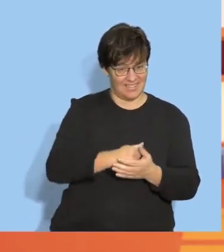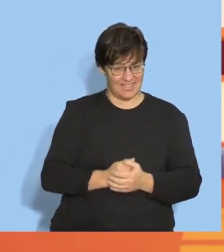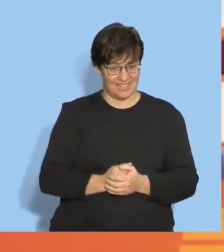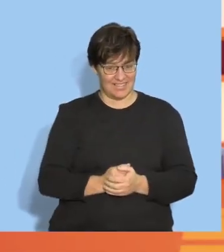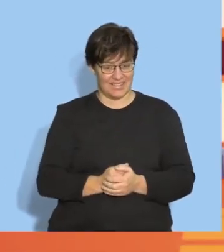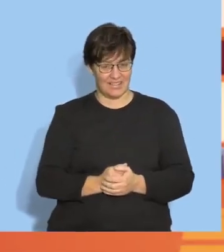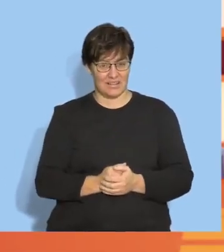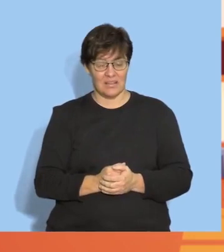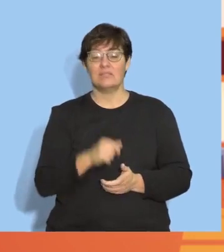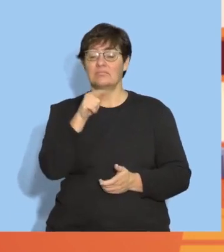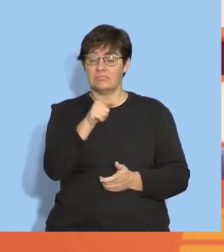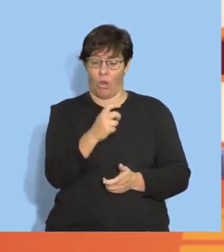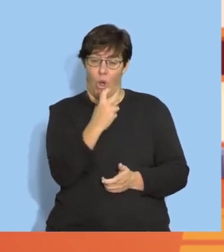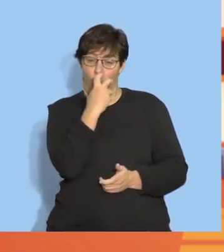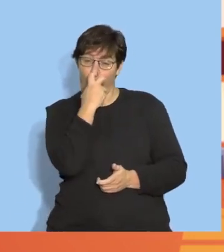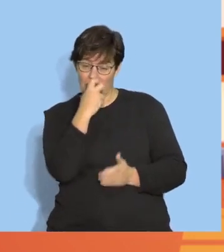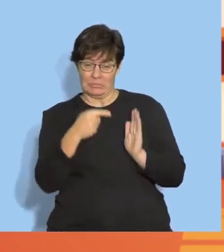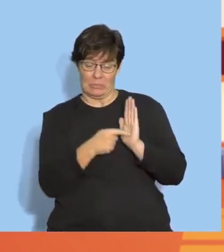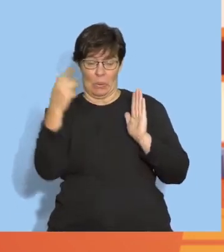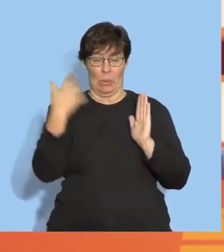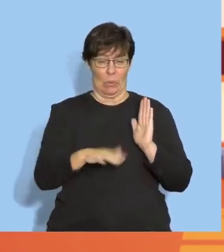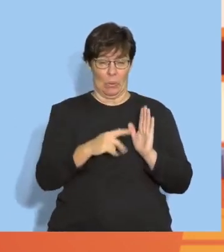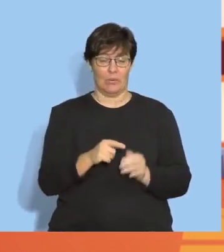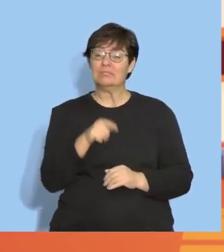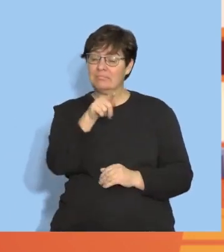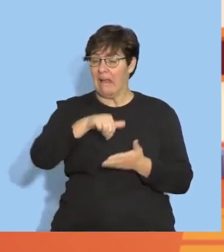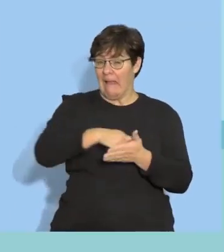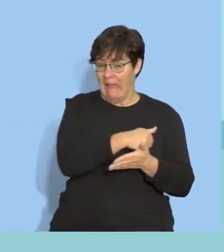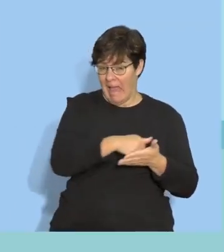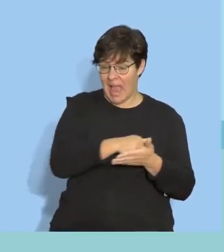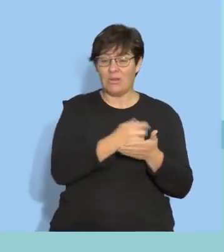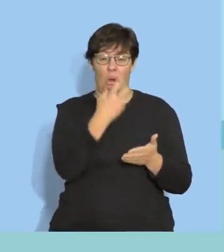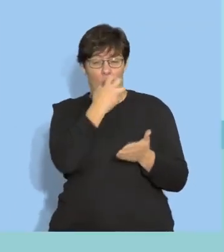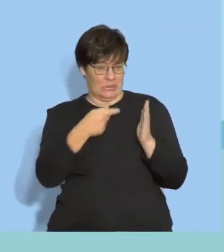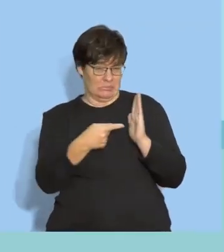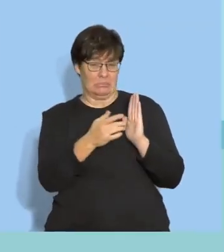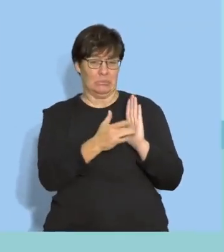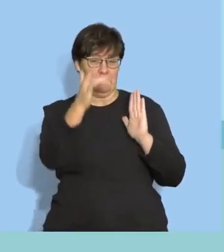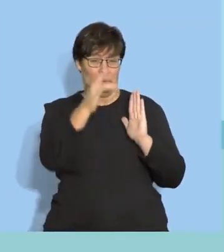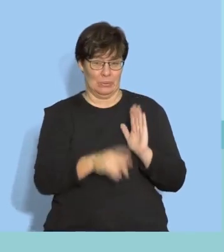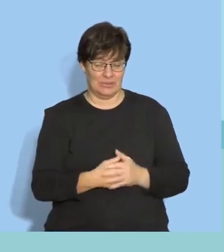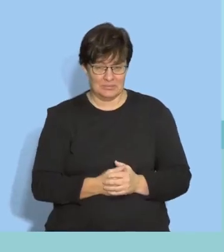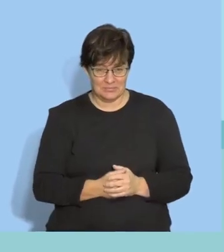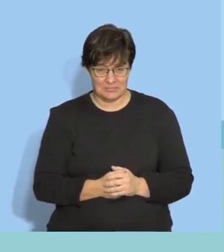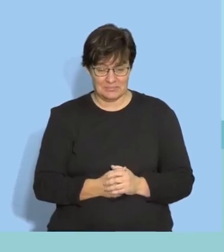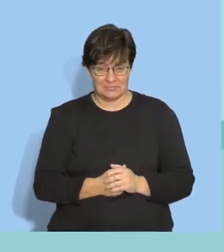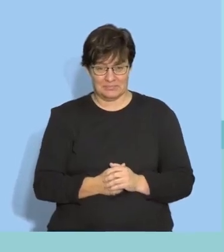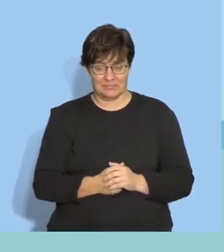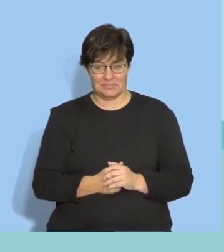Good! The iron is hot. Say, the iron is hot.